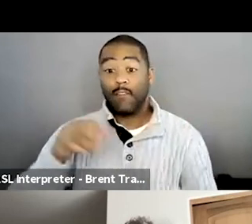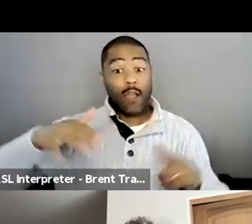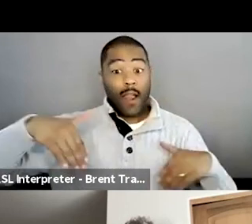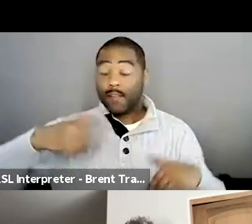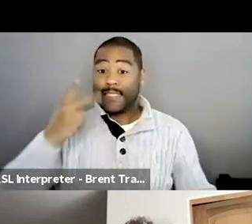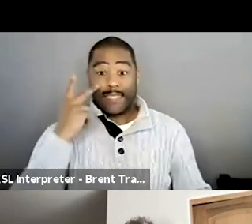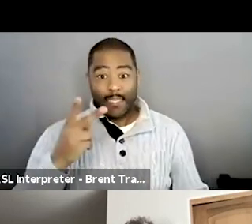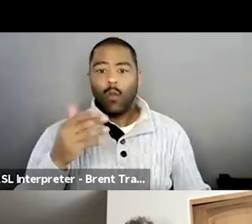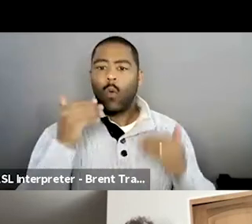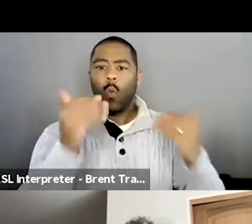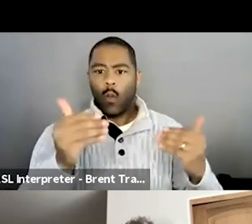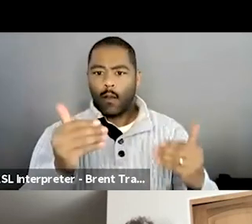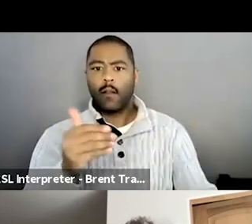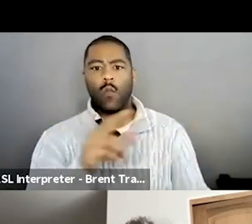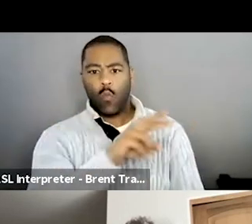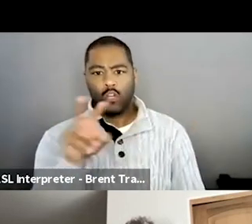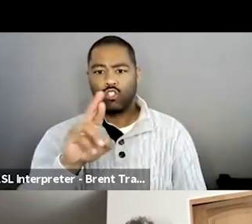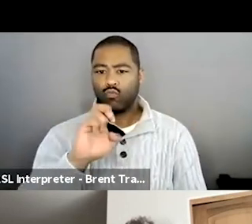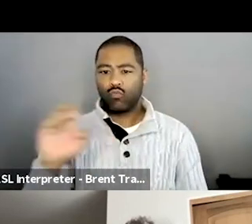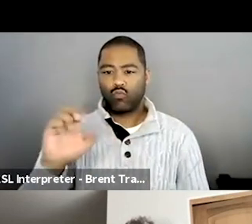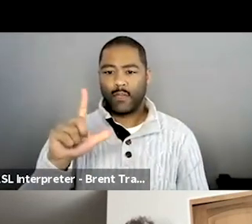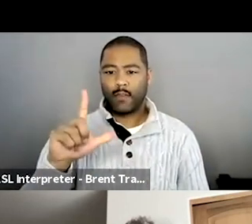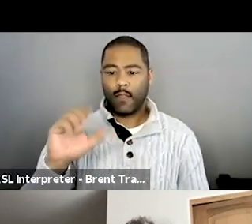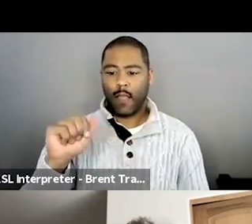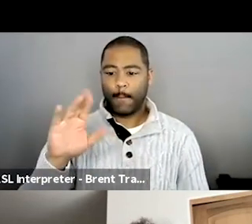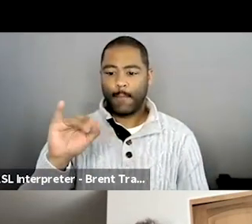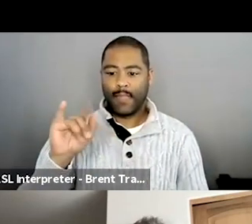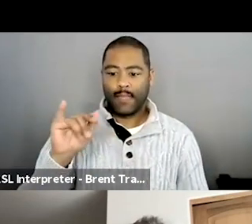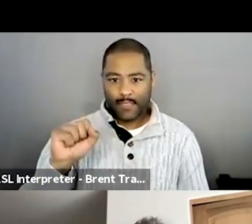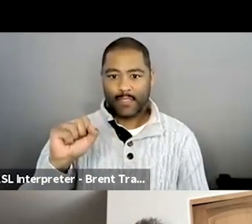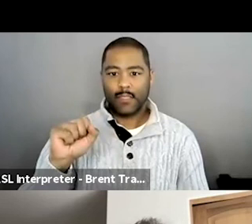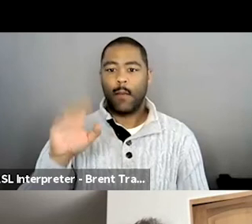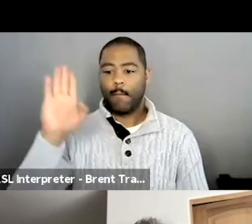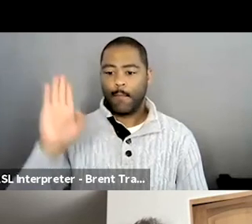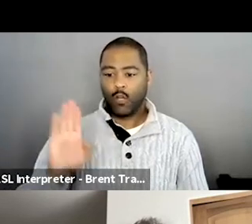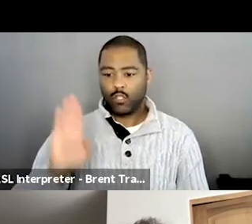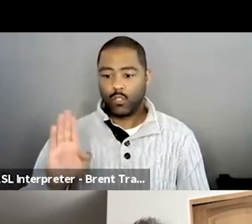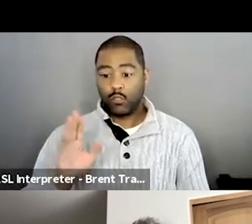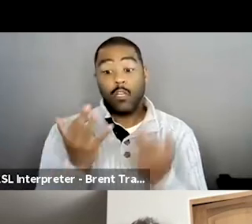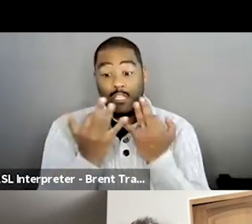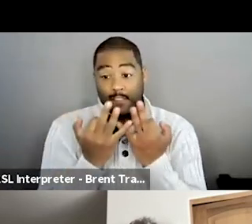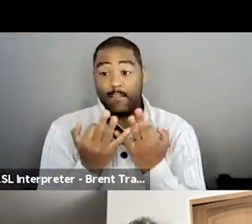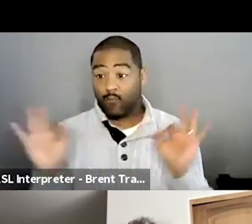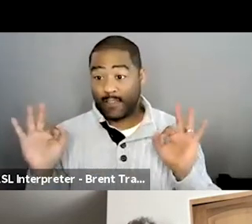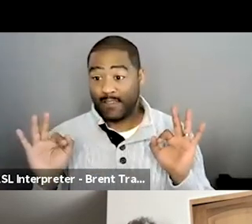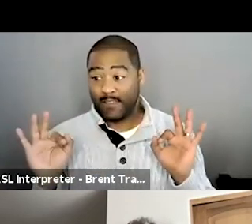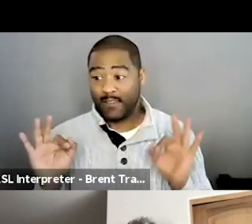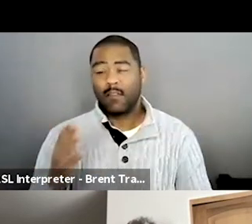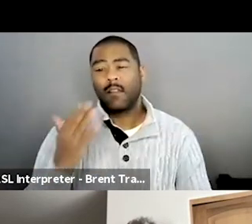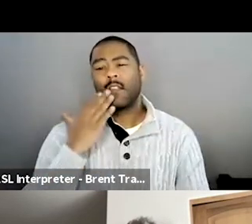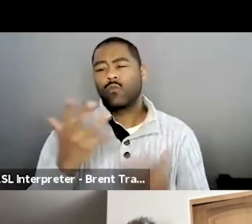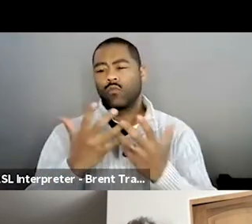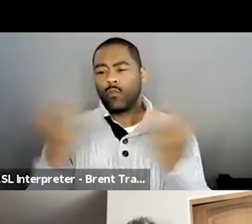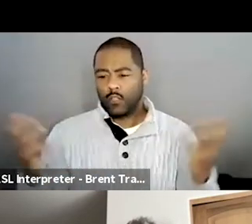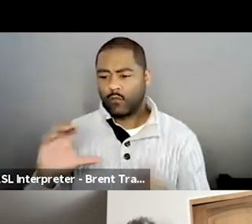Abilities Boston for free. I want to thank you all so much again for being here with us today. Uh, thank you to Christina Saul,